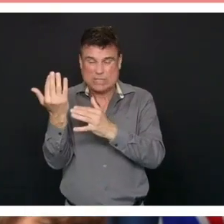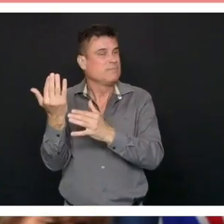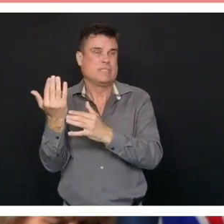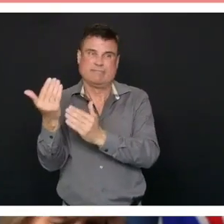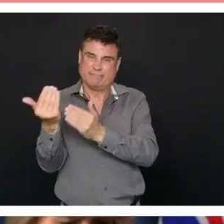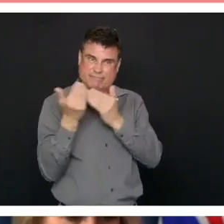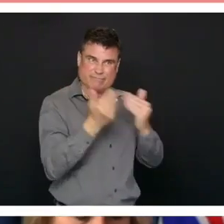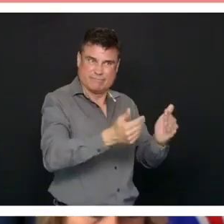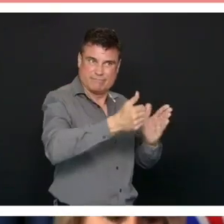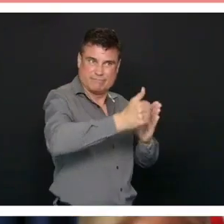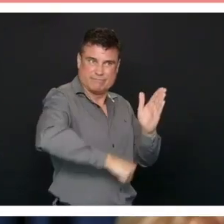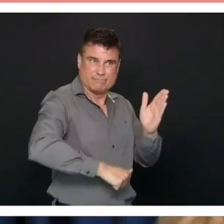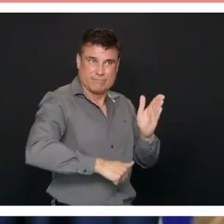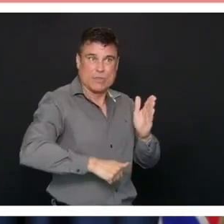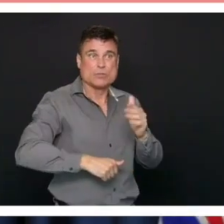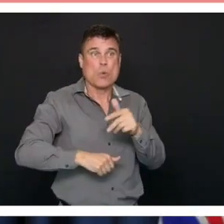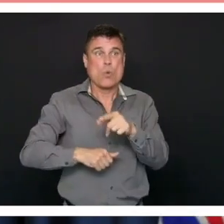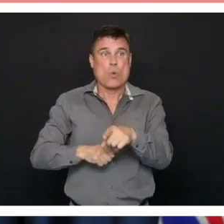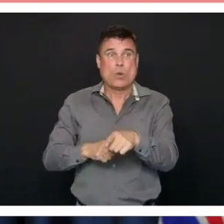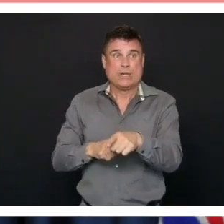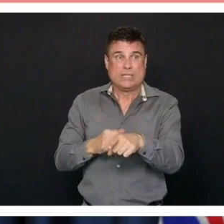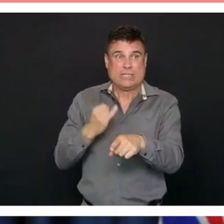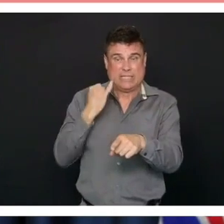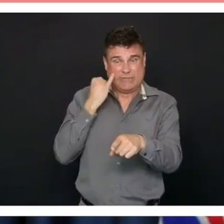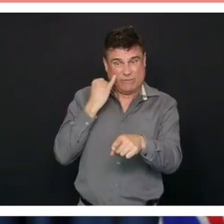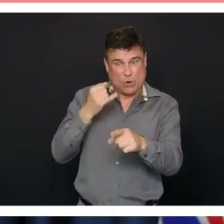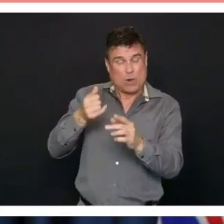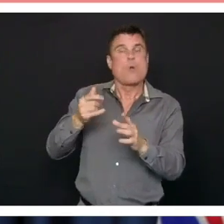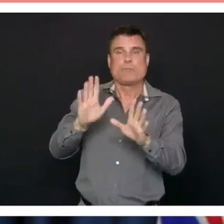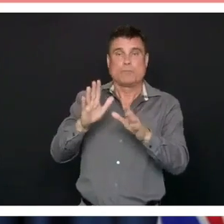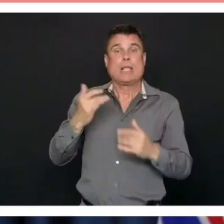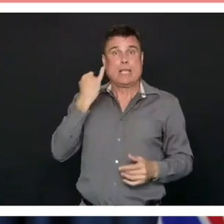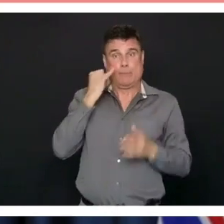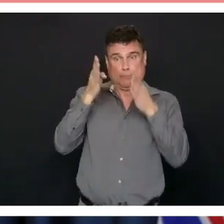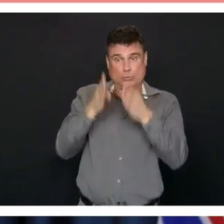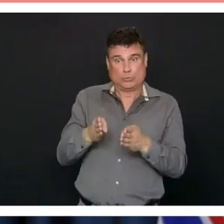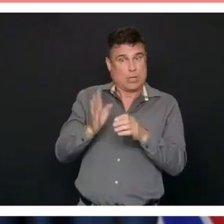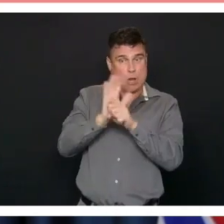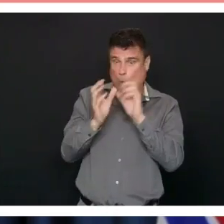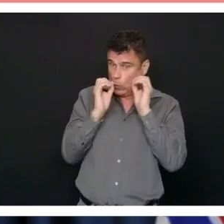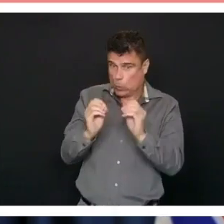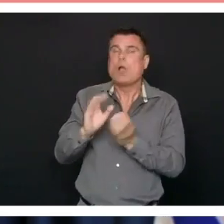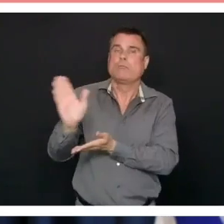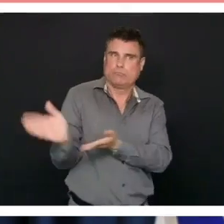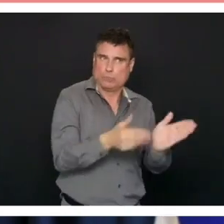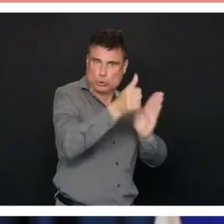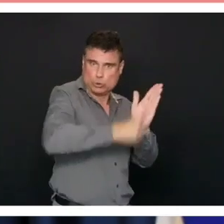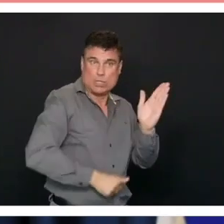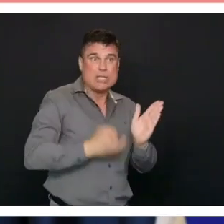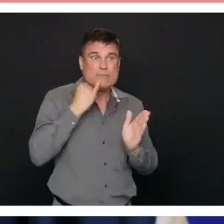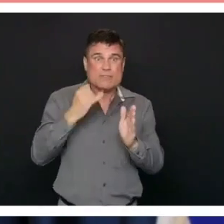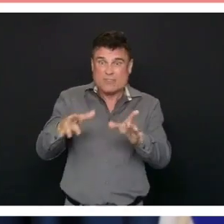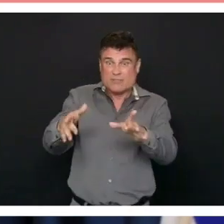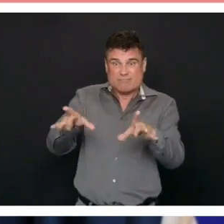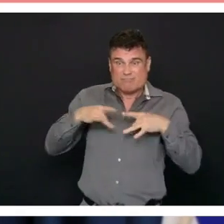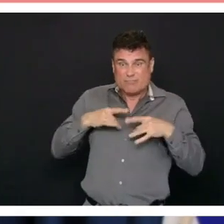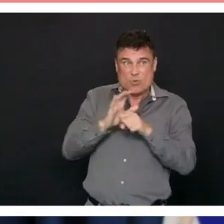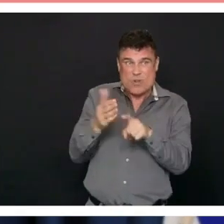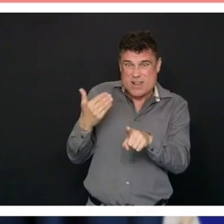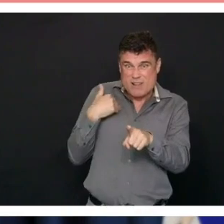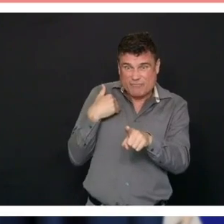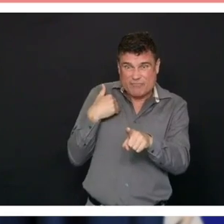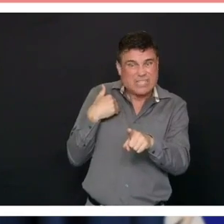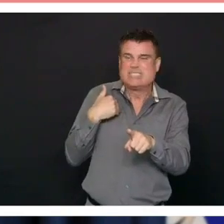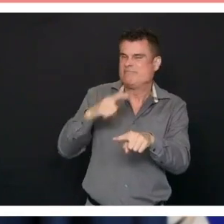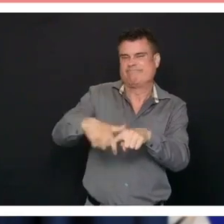cough cold, whatever would they get pushed to the back of the line or how would it be determined where and when they end up getting their